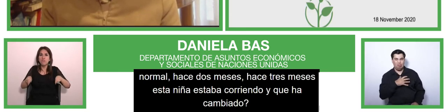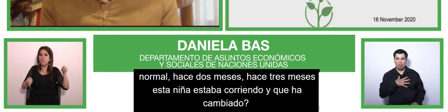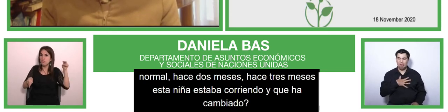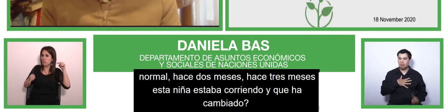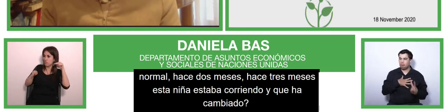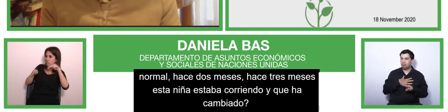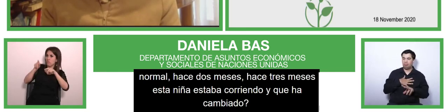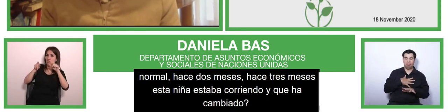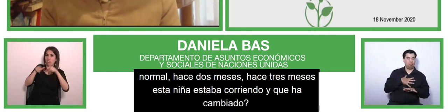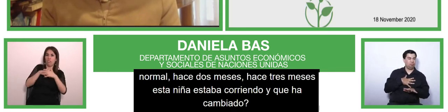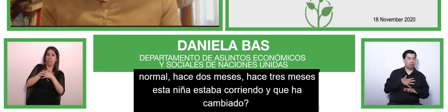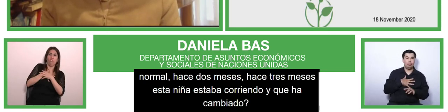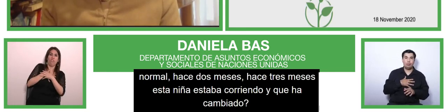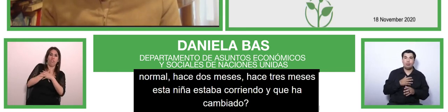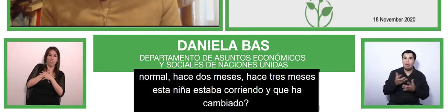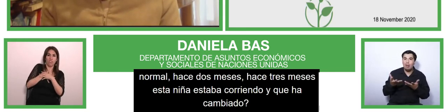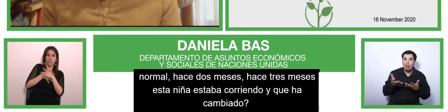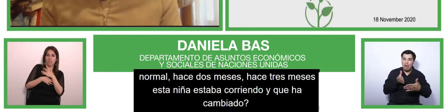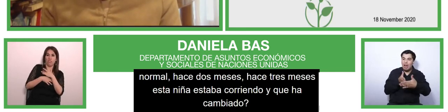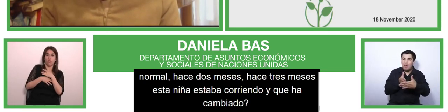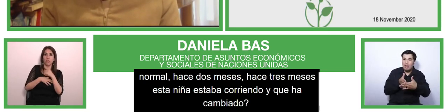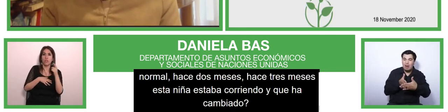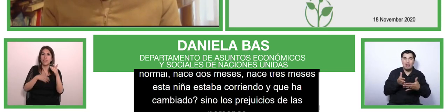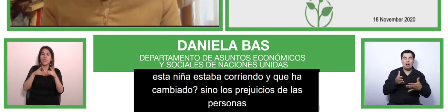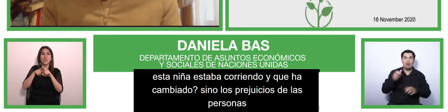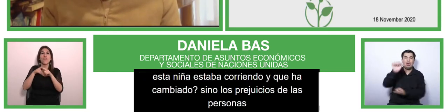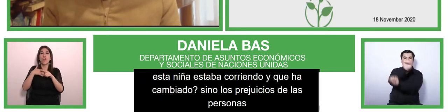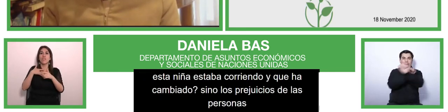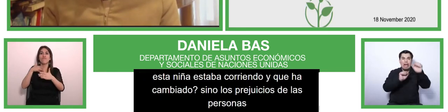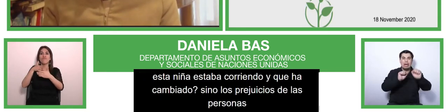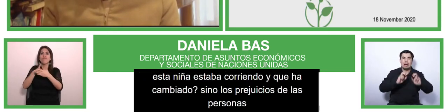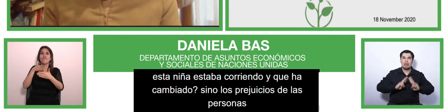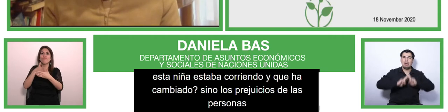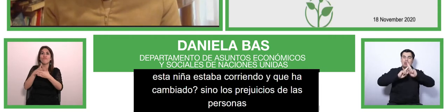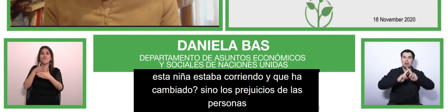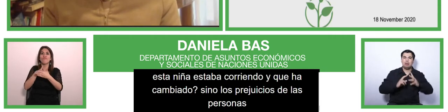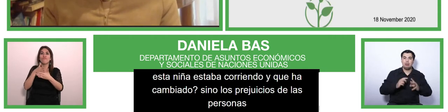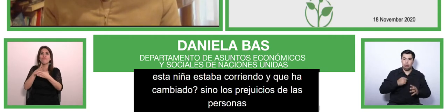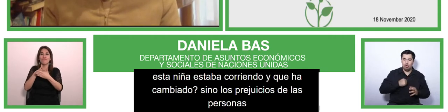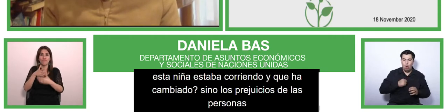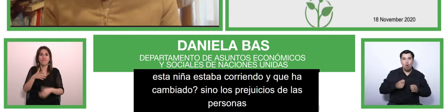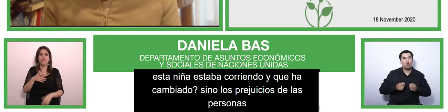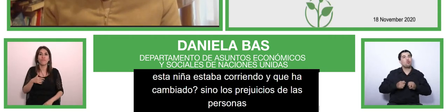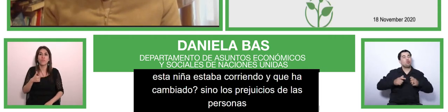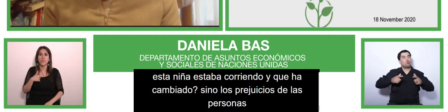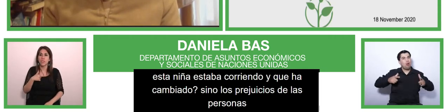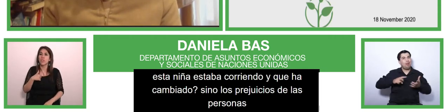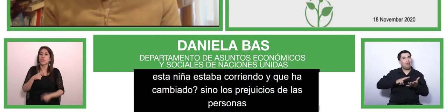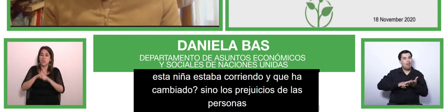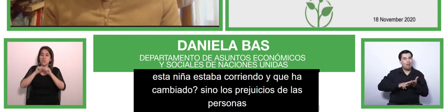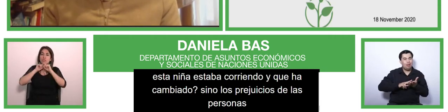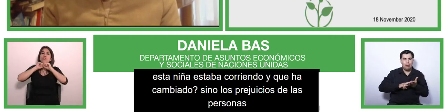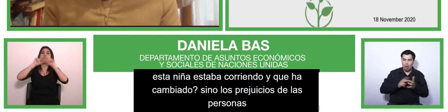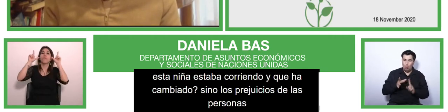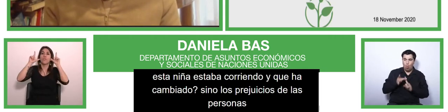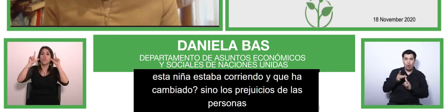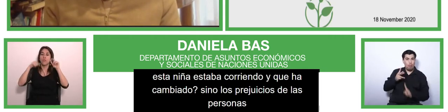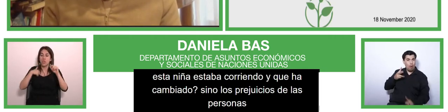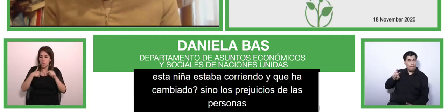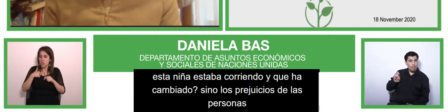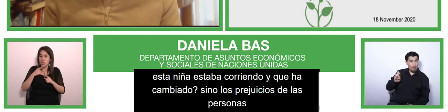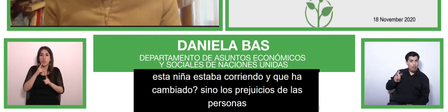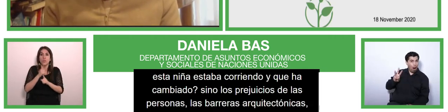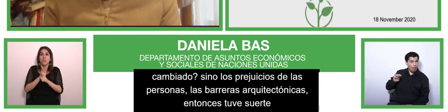barriers so i was lucky again not only my parents but also the dean of the primary